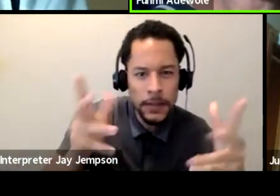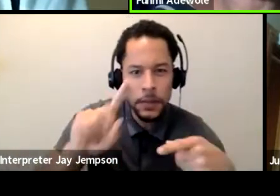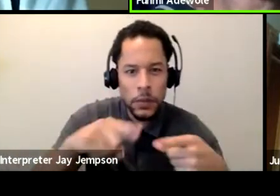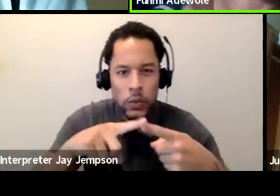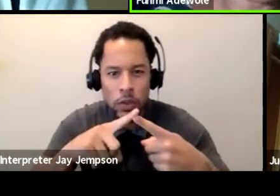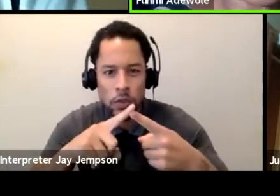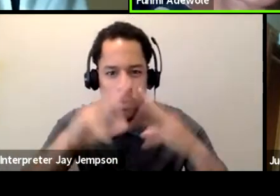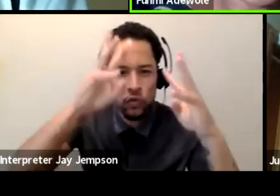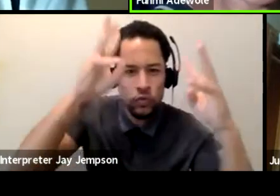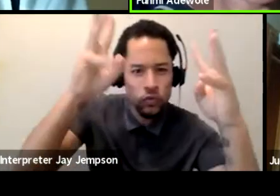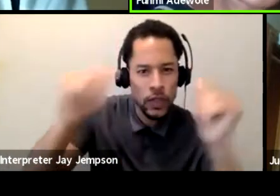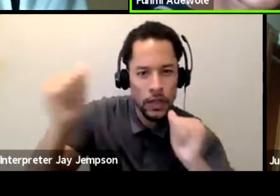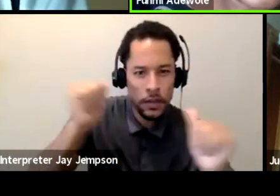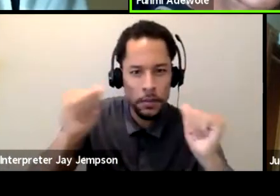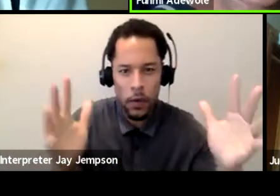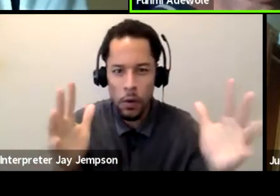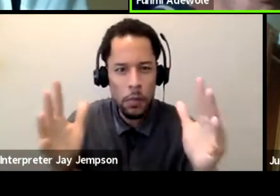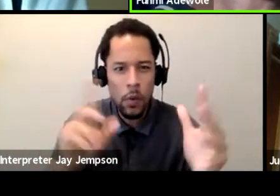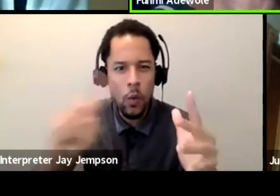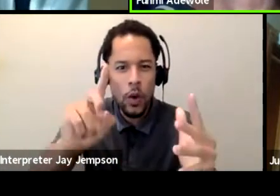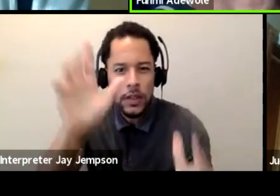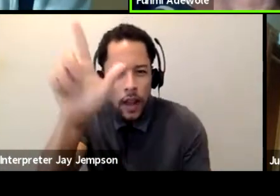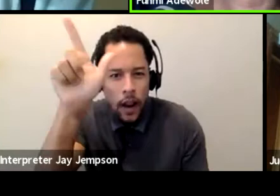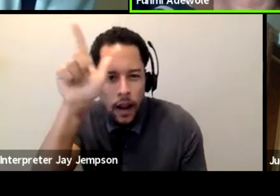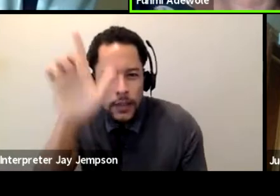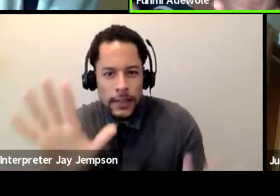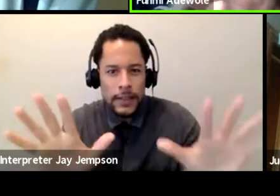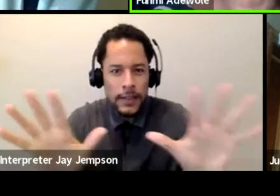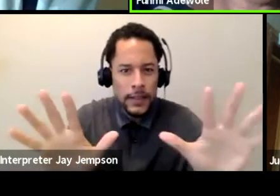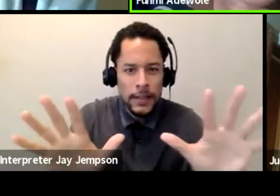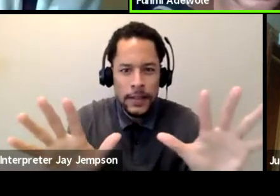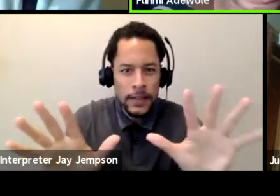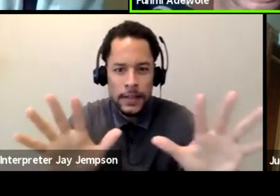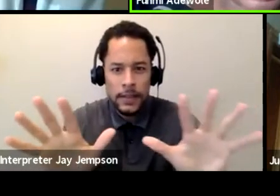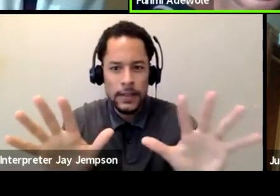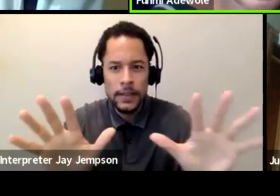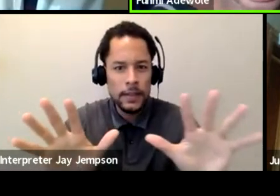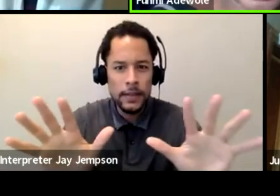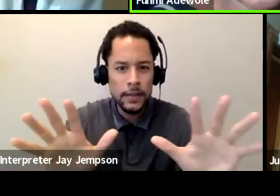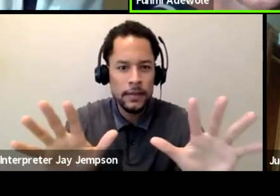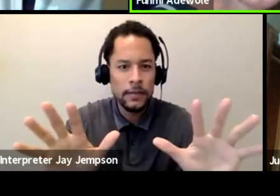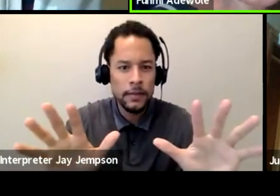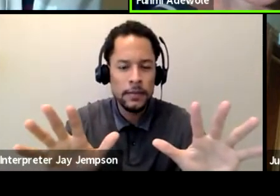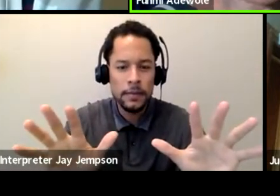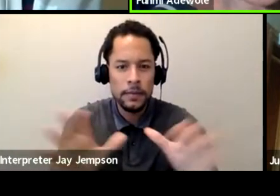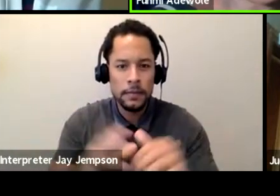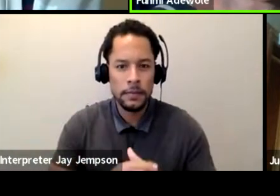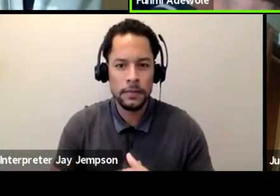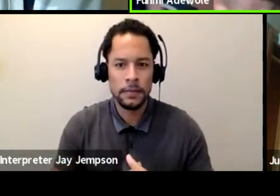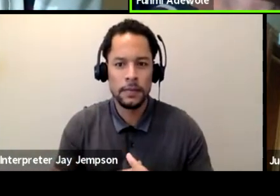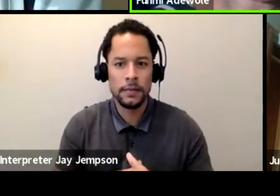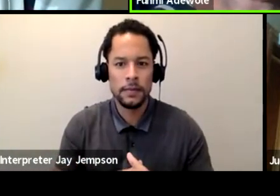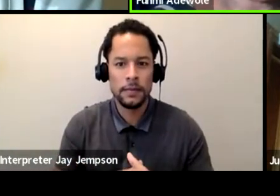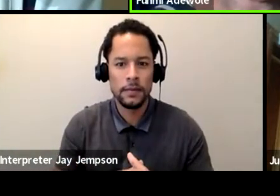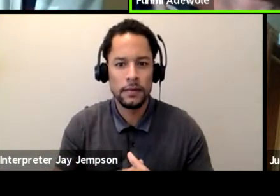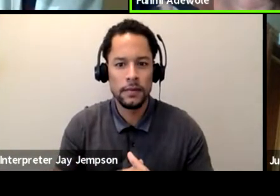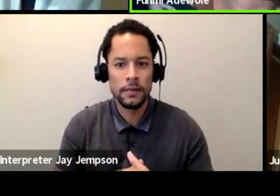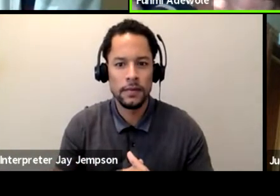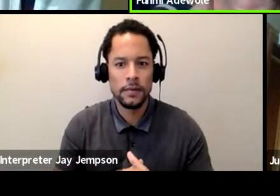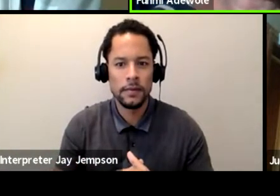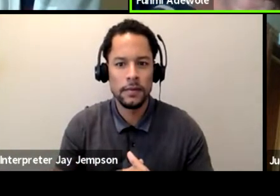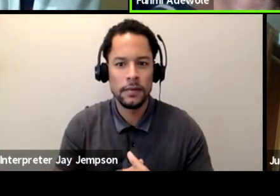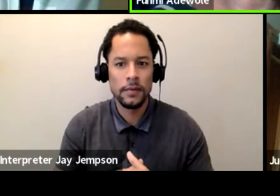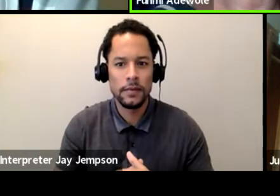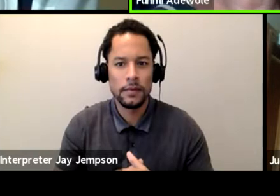piece, it's looking for that logic in it and seeing what you want to foreground. Jude used that word earlier, what